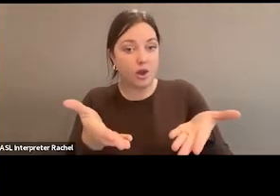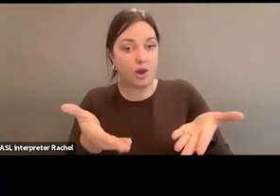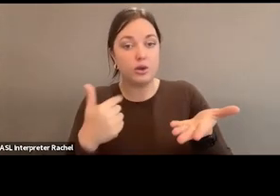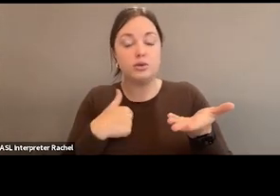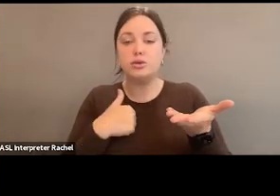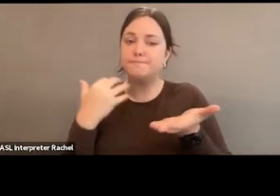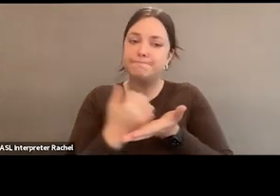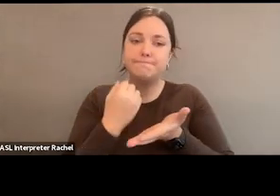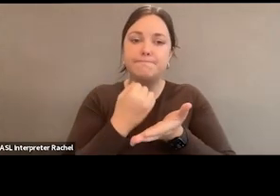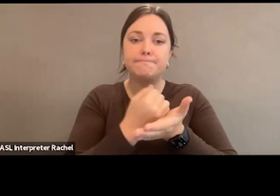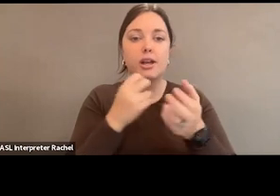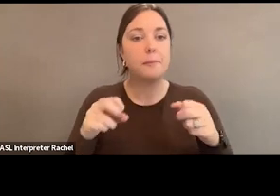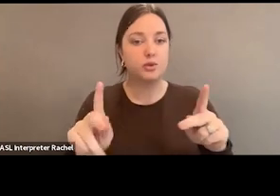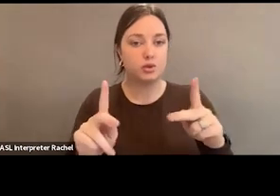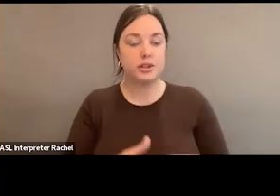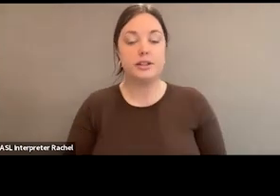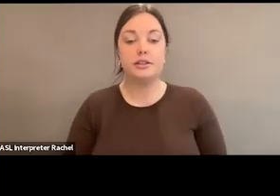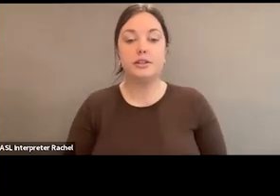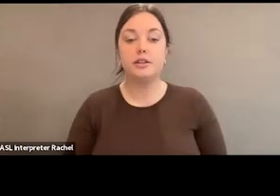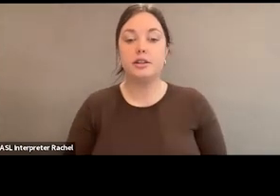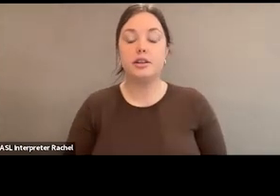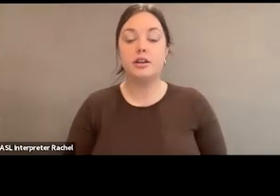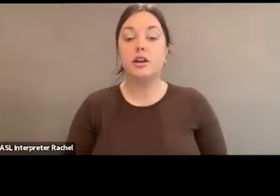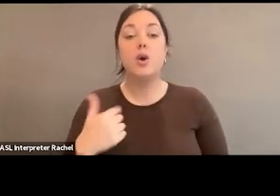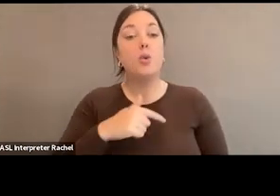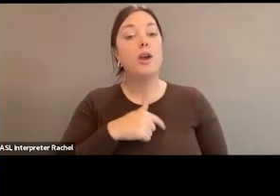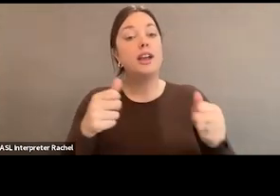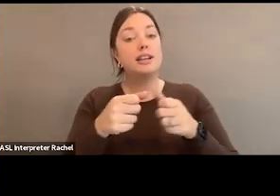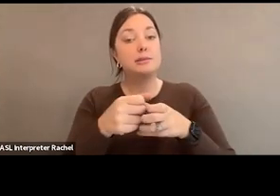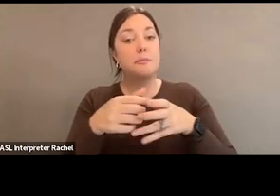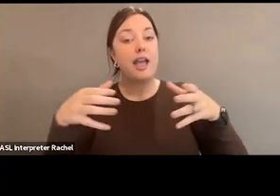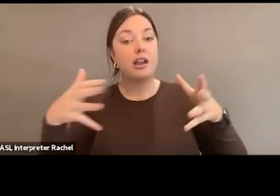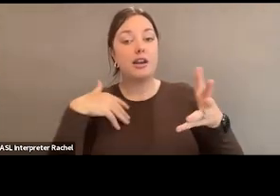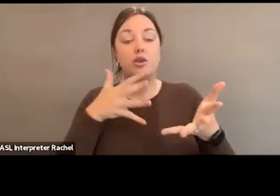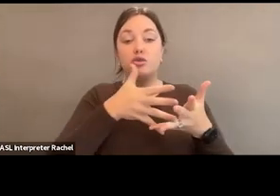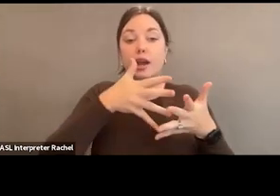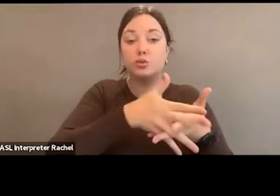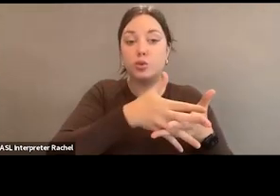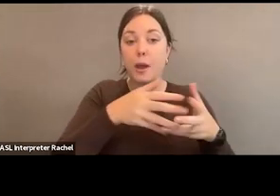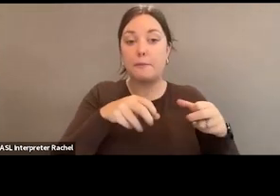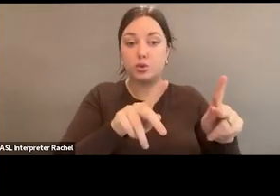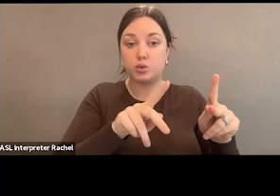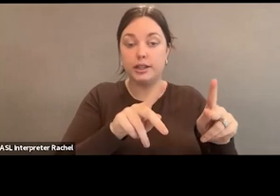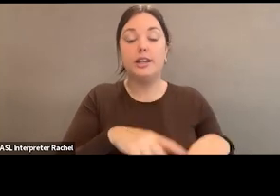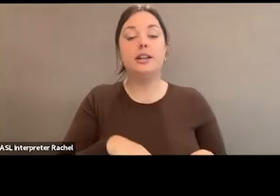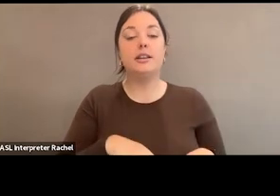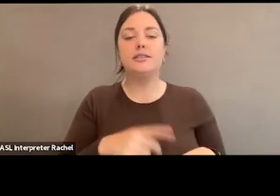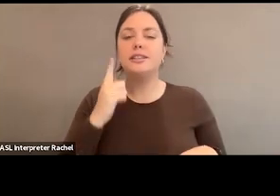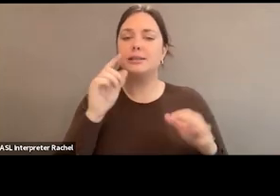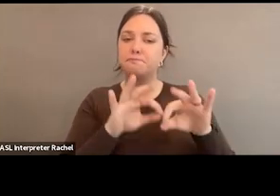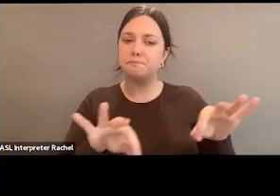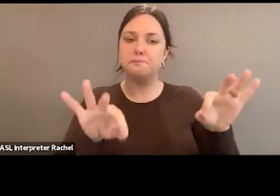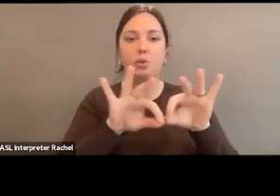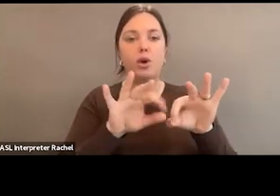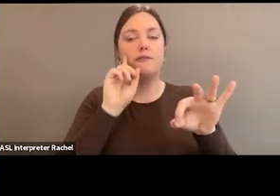all along the way. We are expanding our grassroots arts advocacy effort. Nina spoke to that. And that's a very key part to